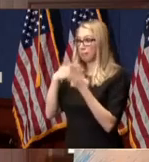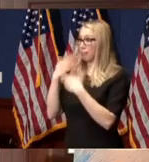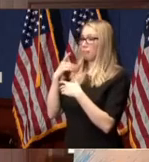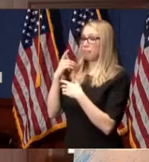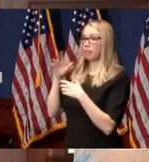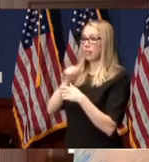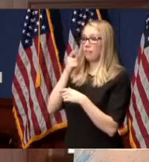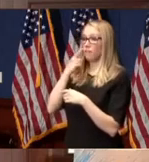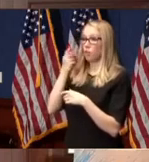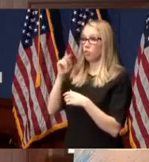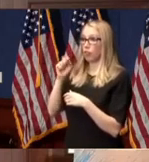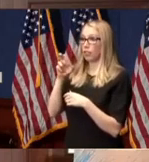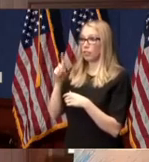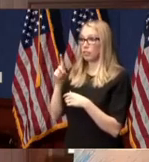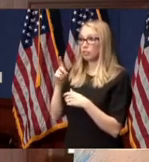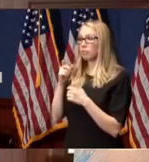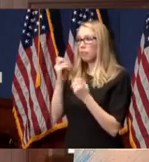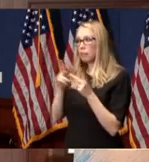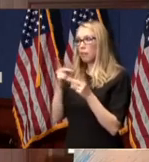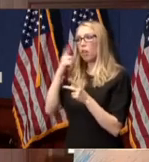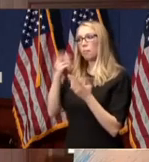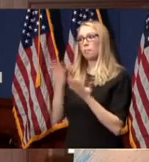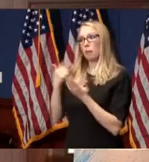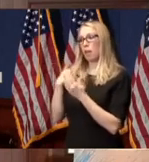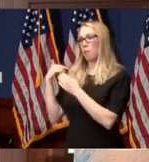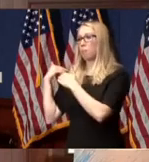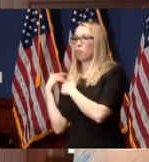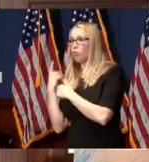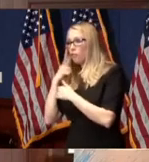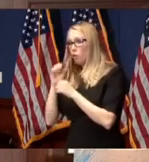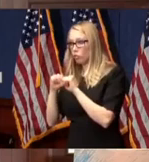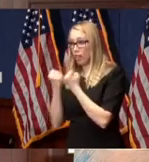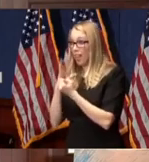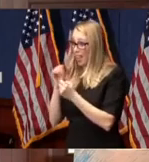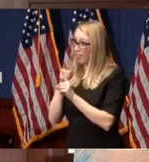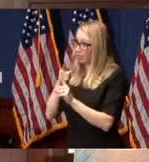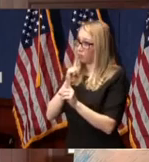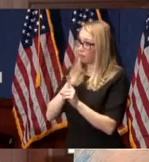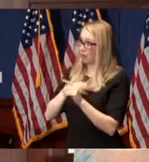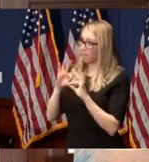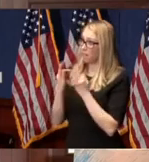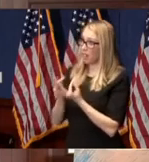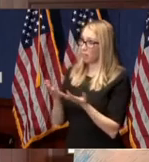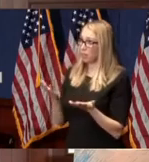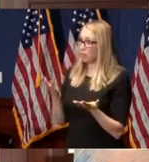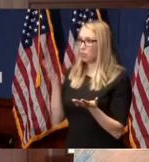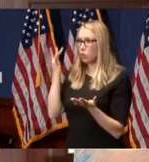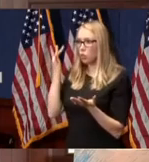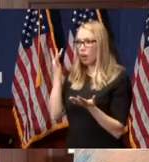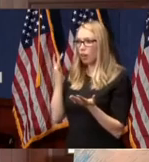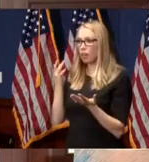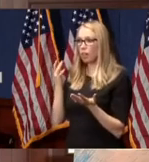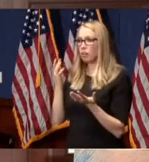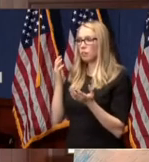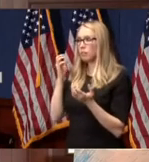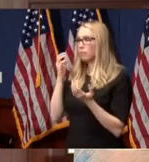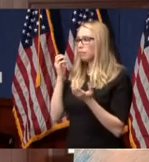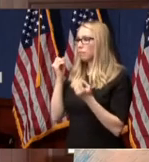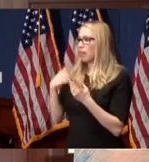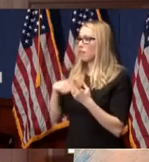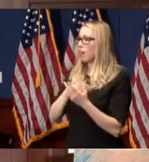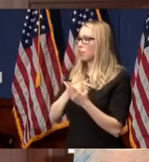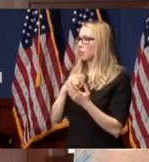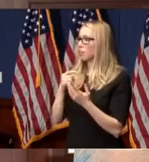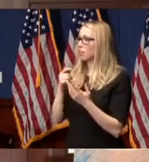Some thought I was a burden to society and my family specifically. Because many are so at ease